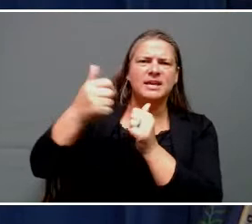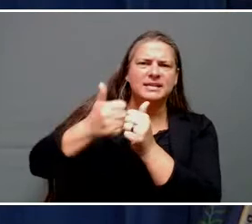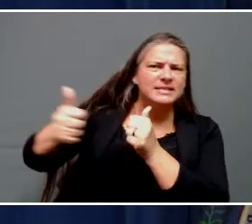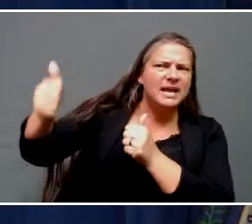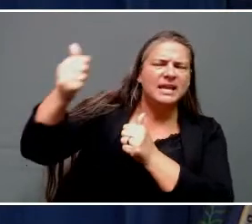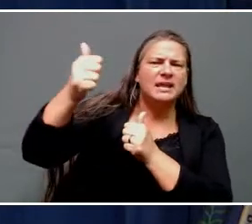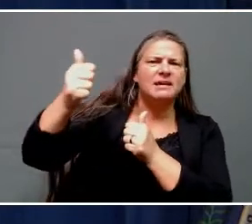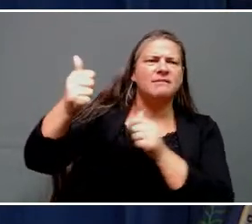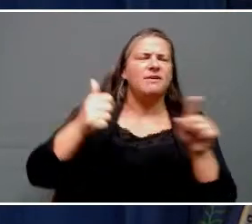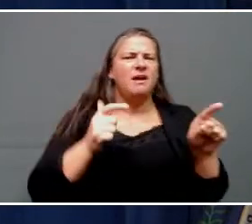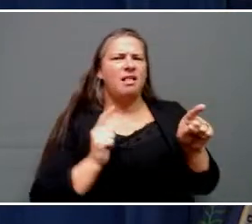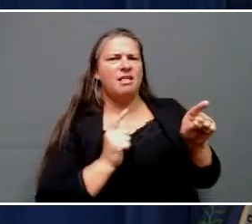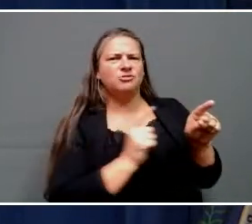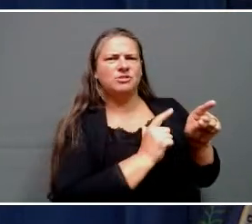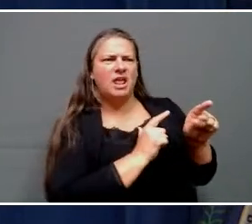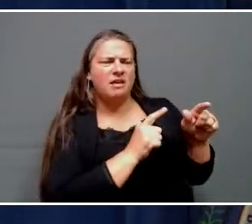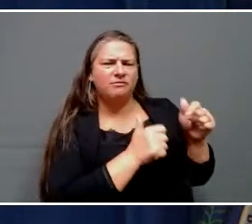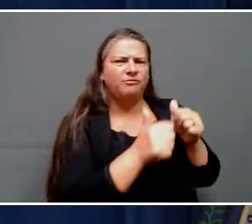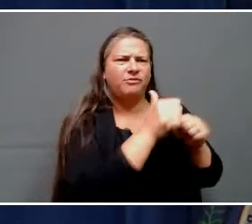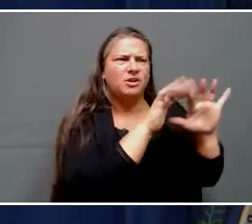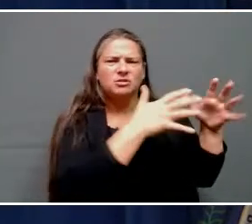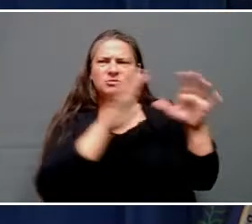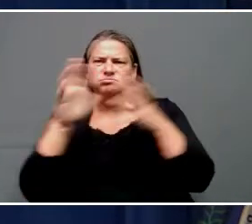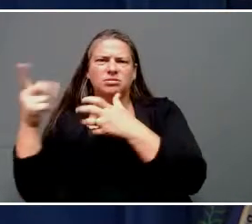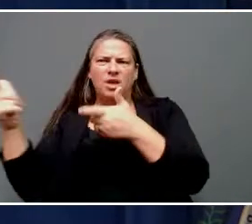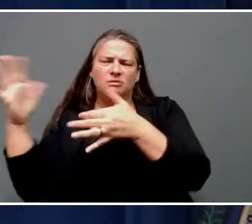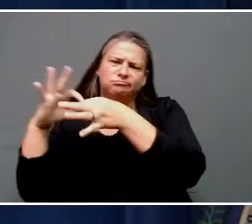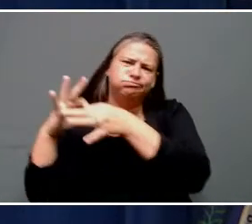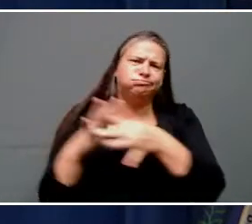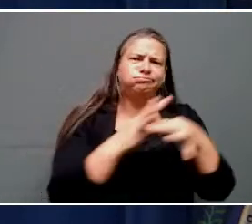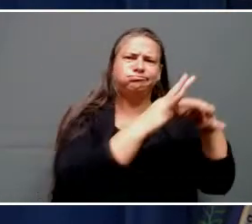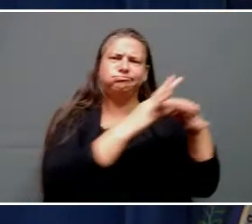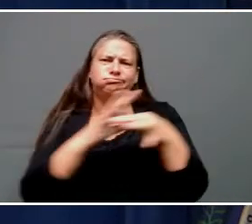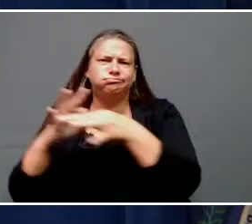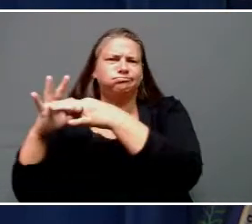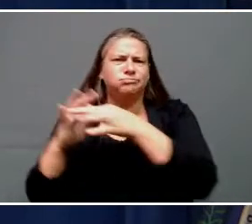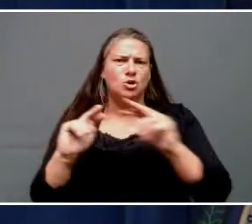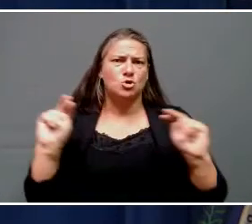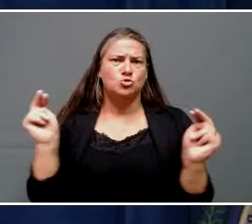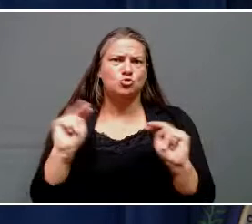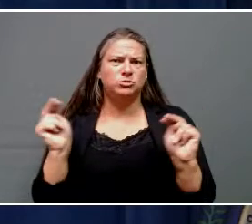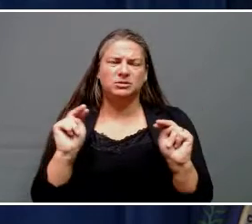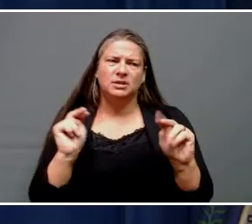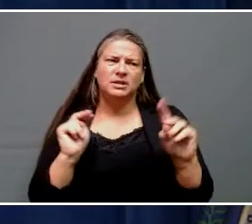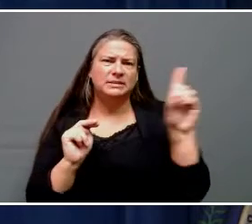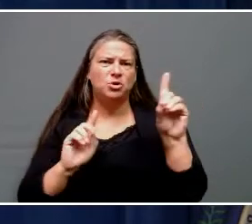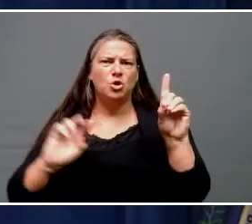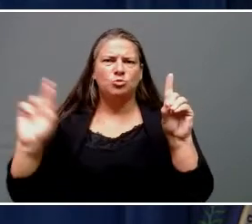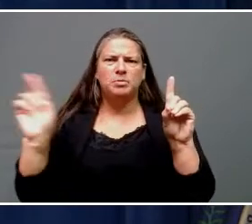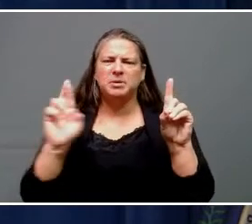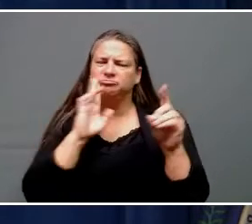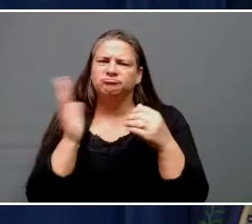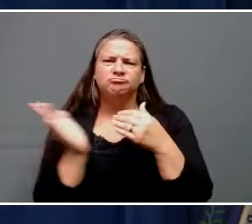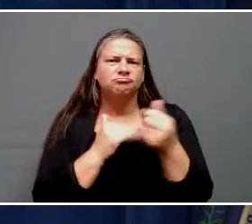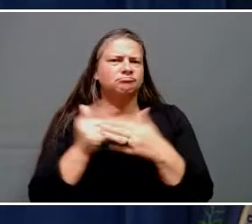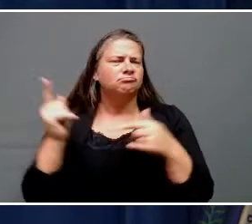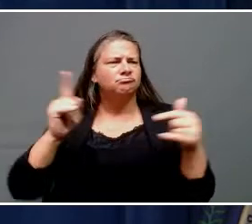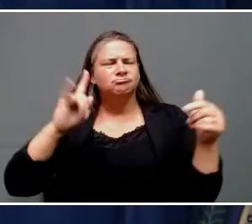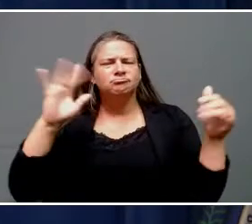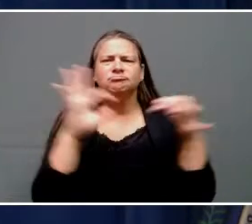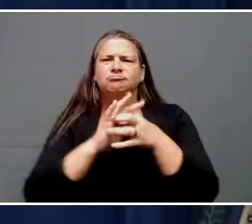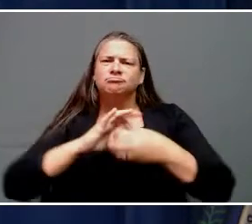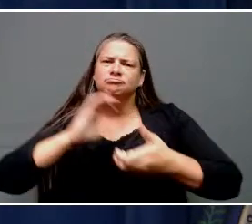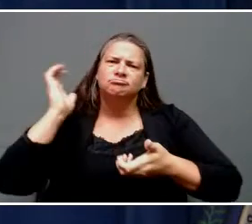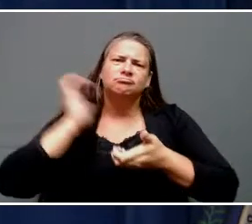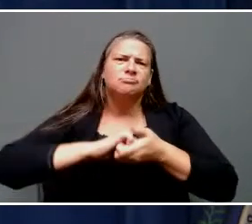branch. I would call it bipartisan. I believe it has been non-partisan. Simply looking for the best way to help